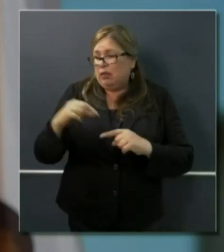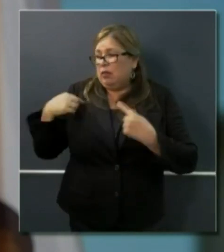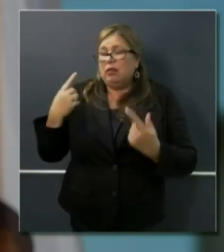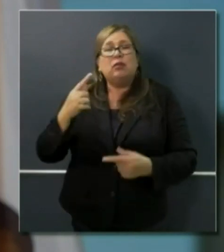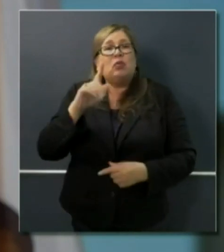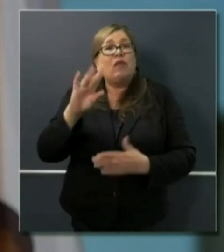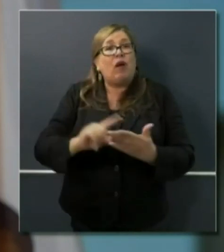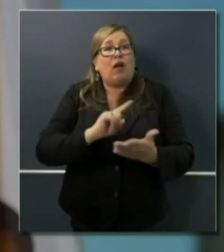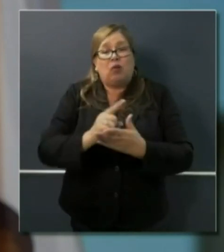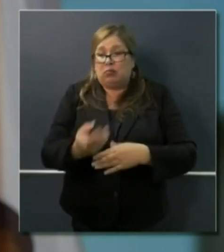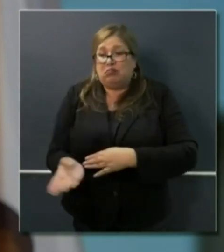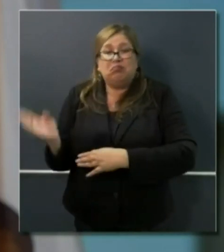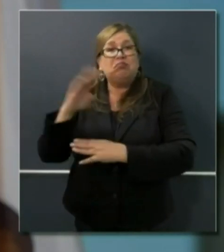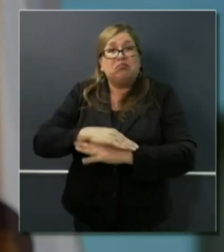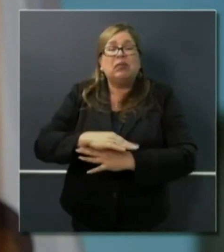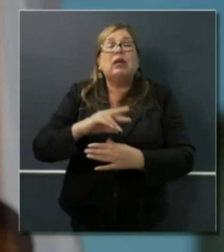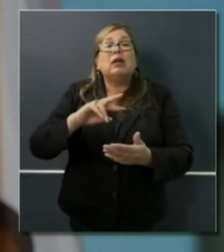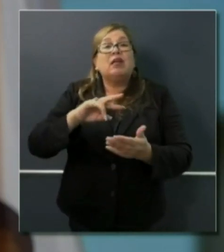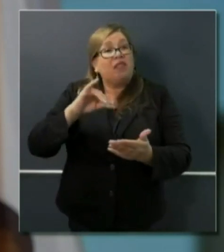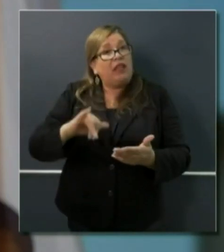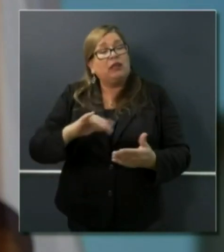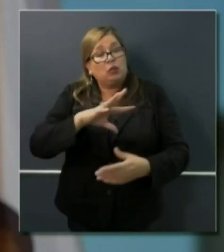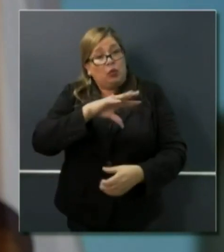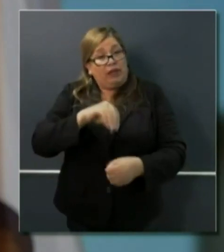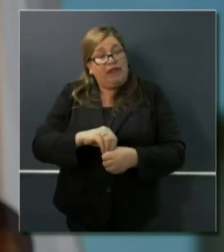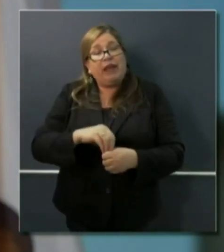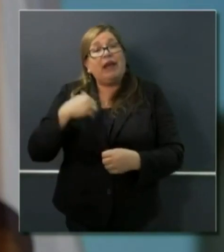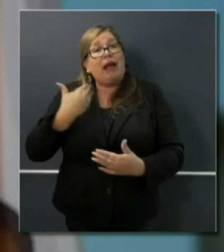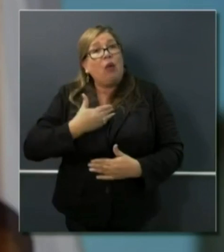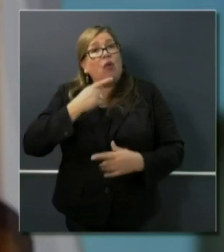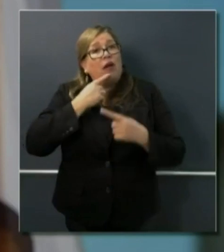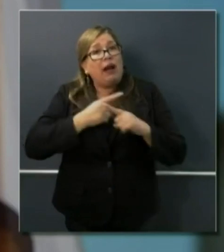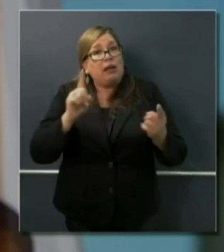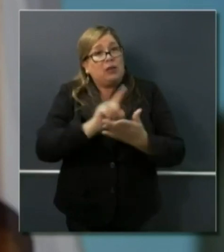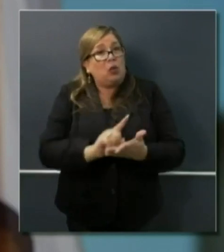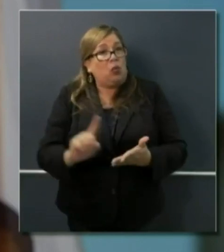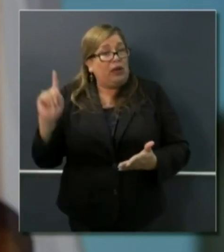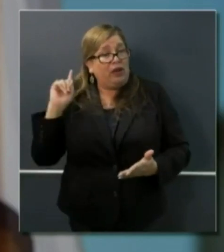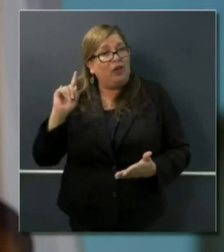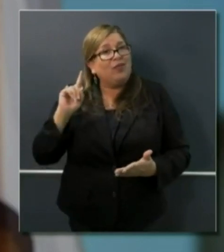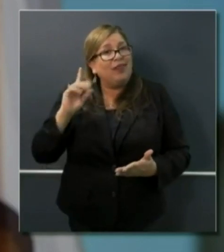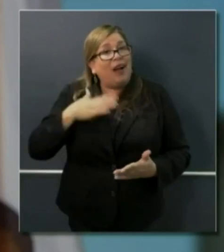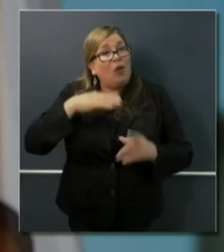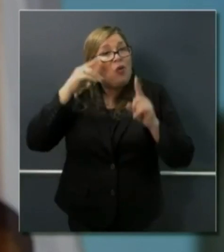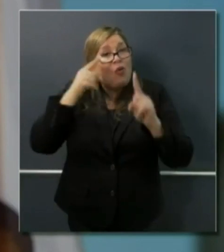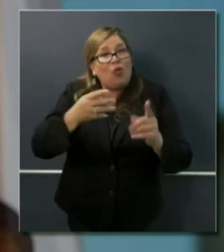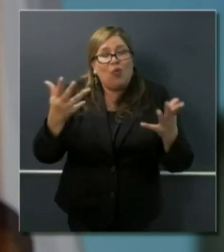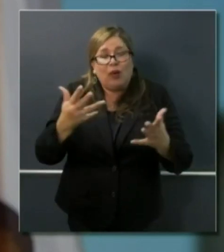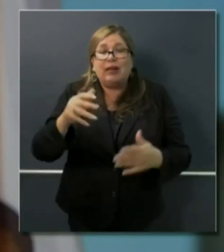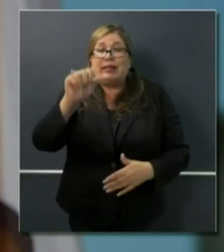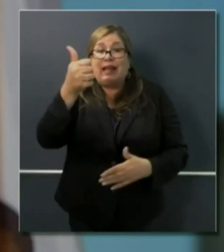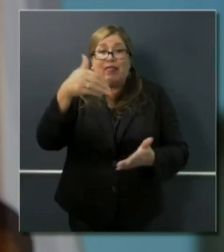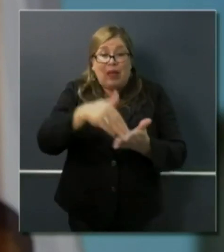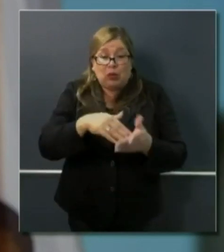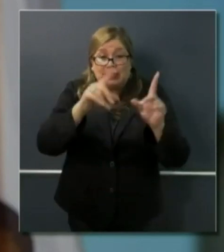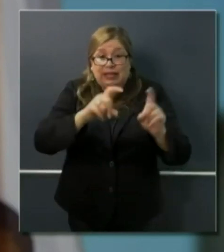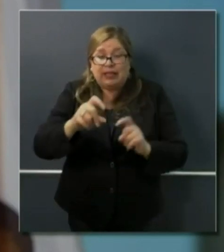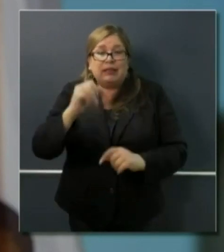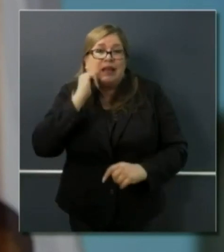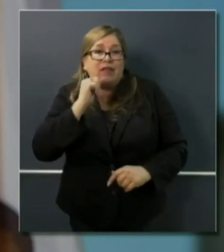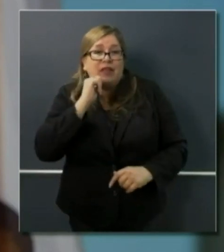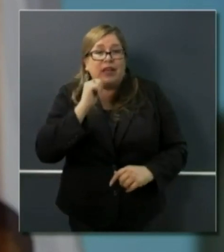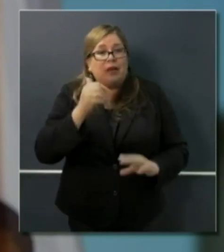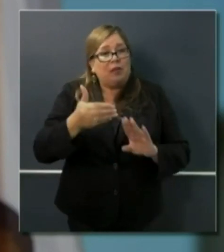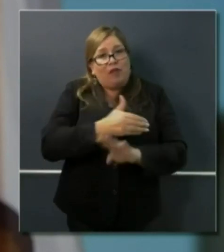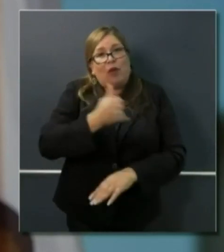hours. That's within the prescribed framework of our announcement a week ago. The goal was to get to 10,000 tests a day by April